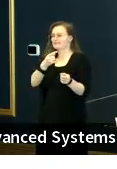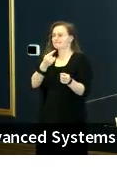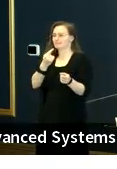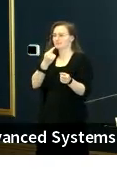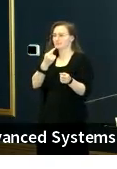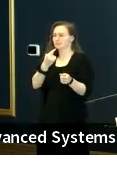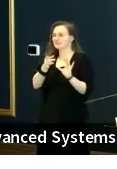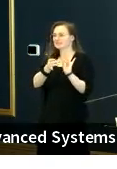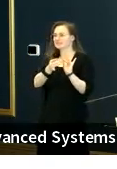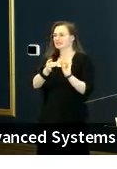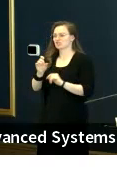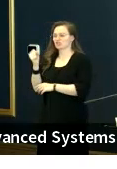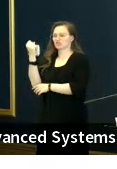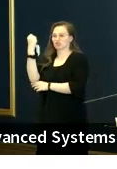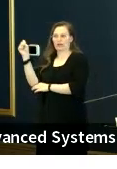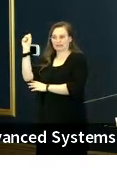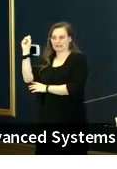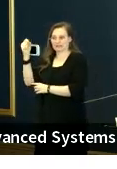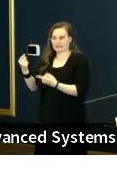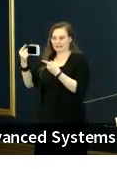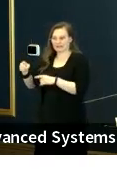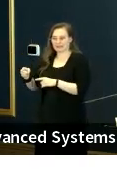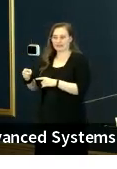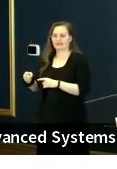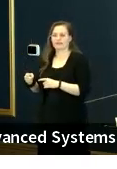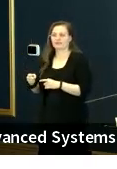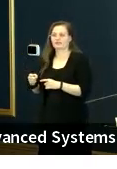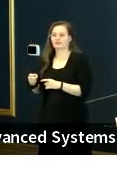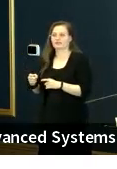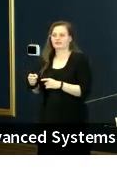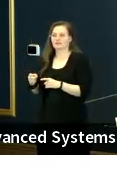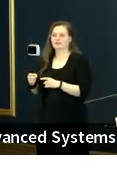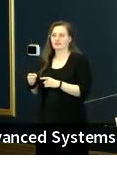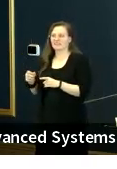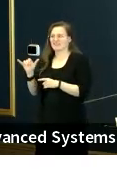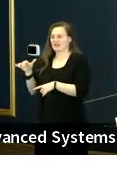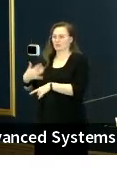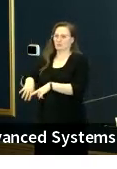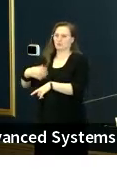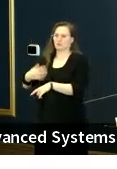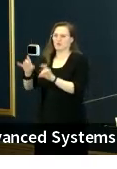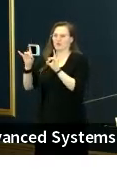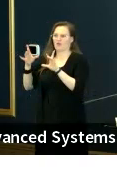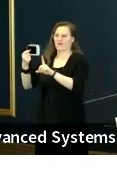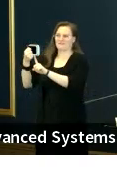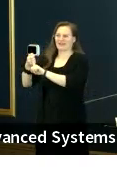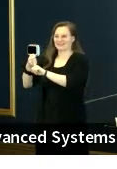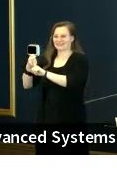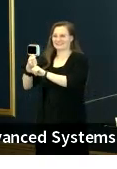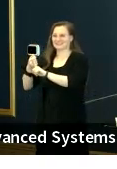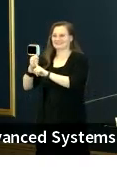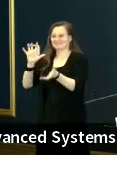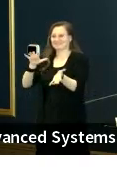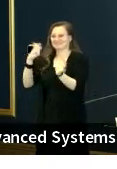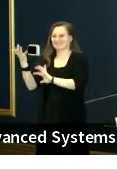the awful disproportionate impacts that that's having with students with